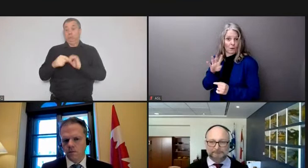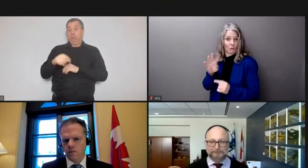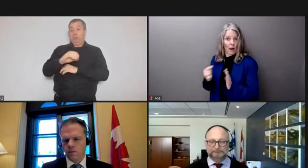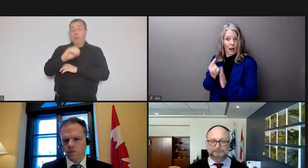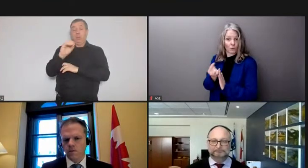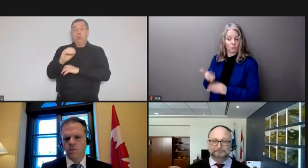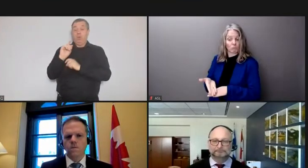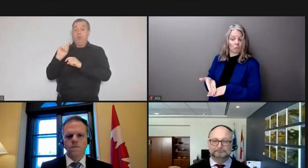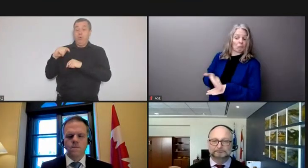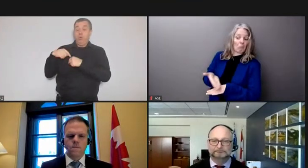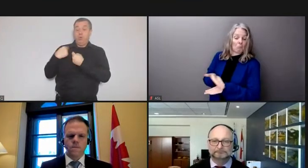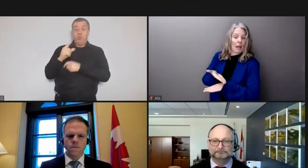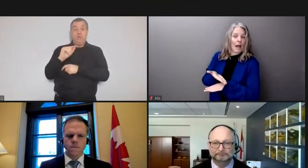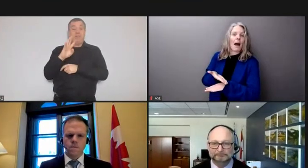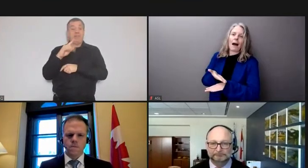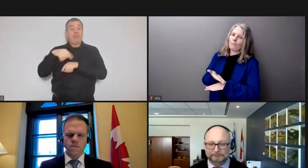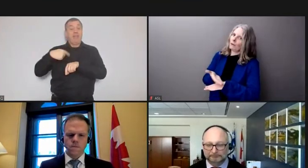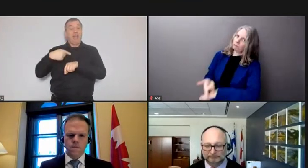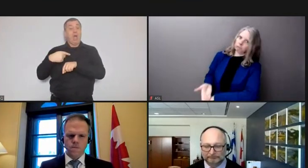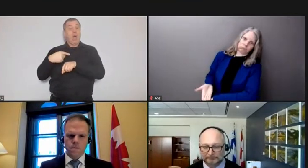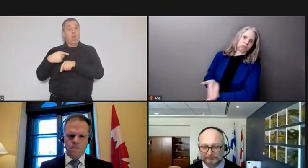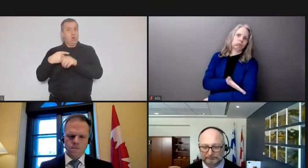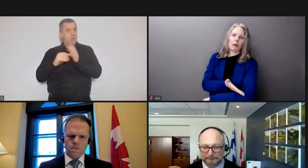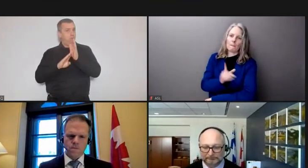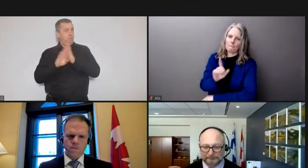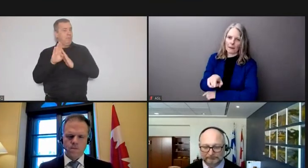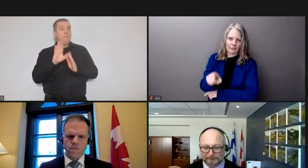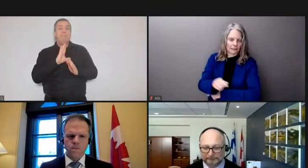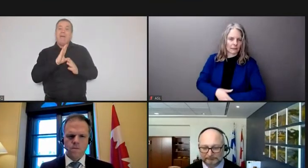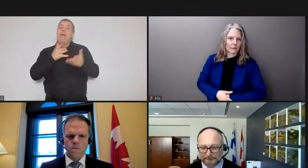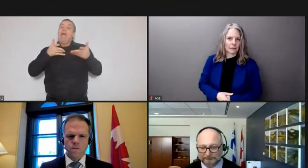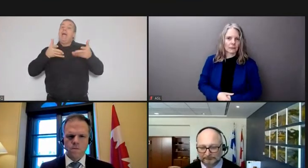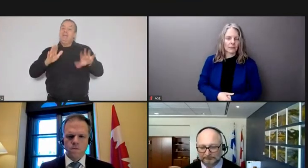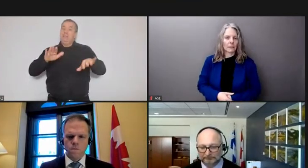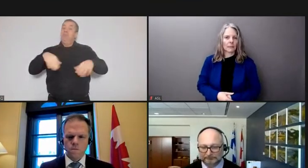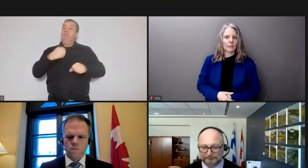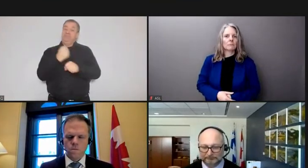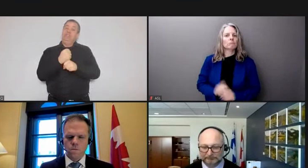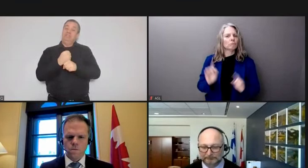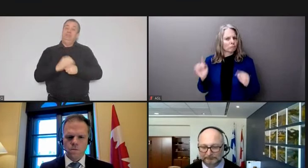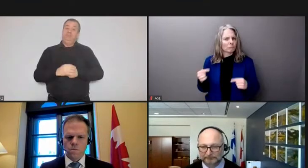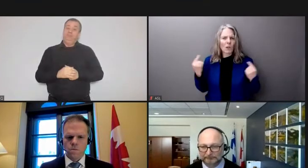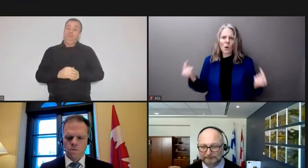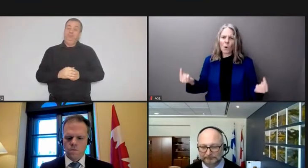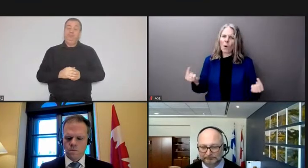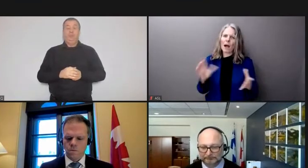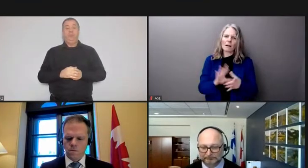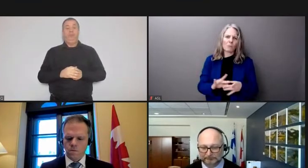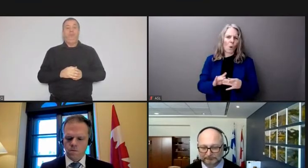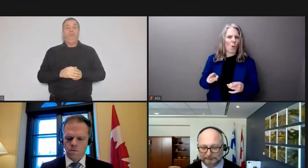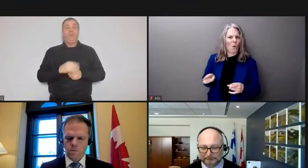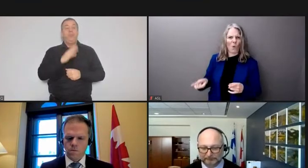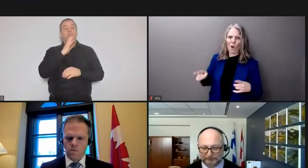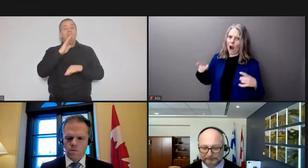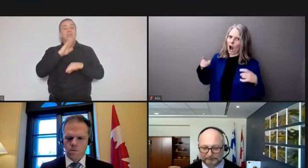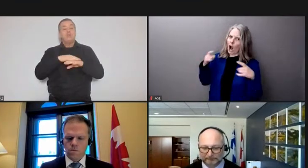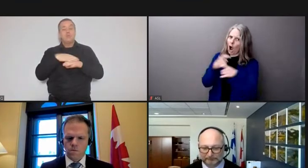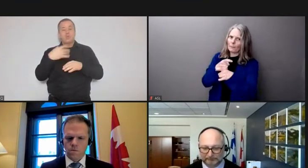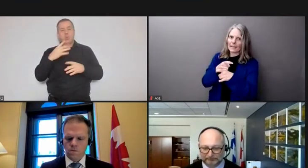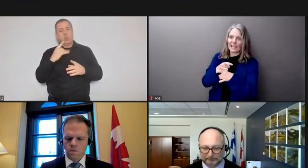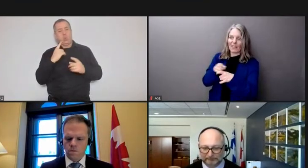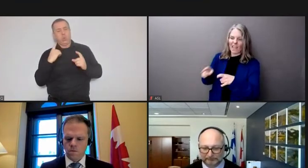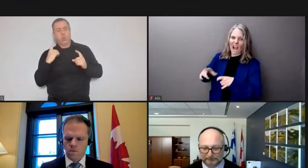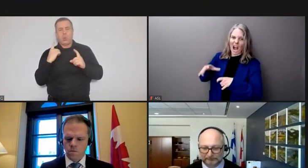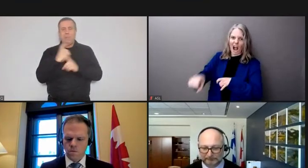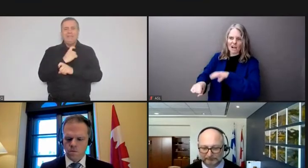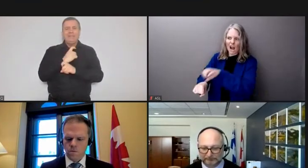there's still a lot of work to be done. We've spoken before about the complexity of the entrenchment of the blockade in Ottawa